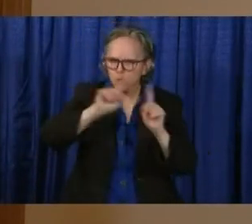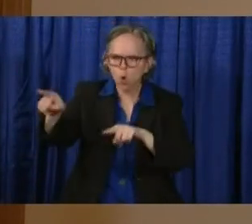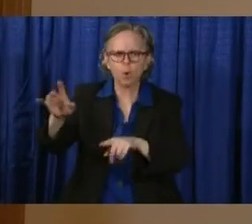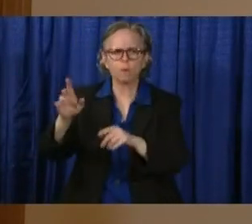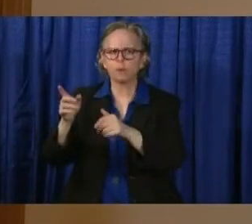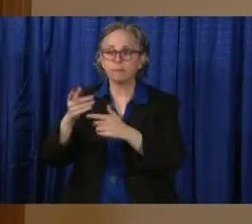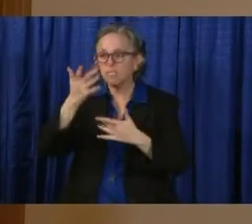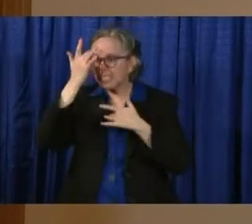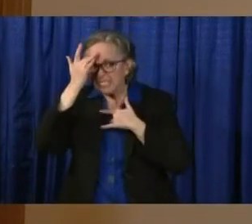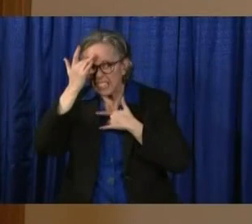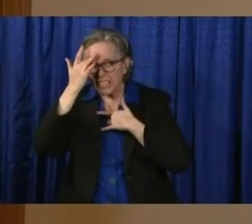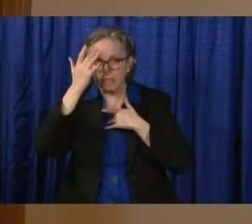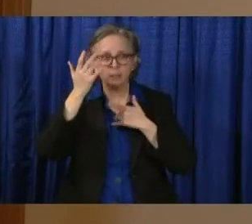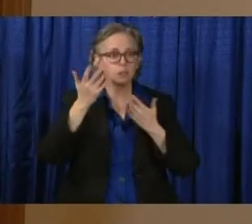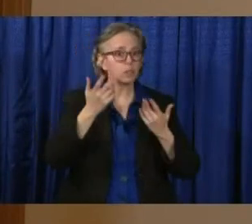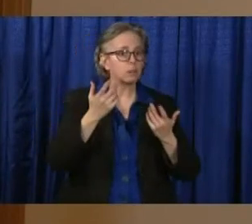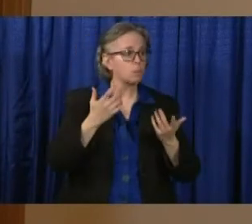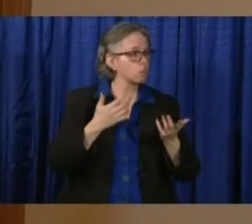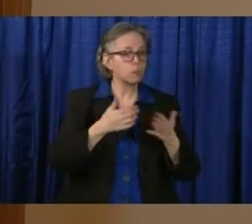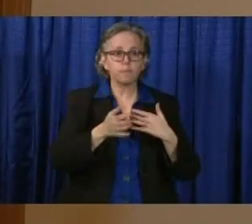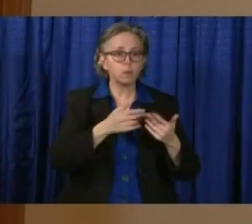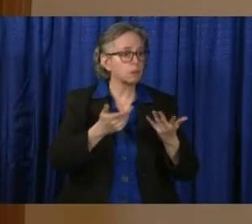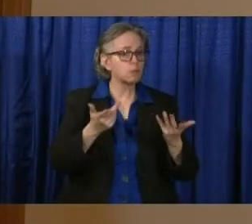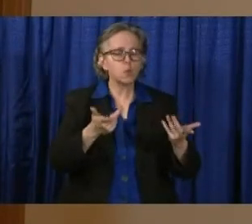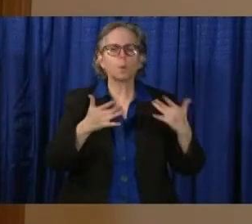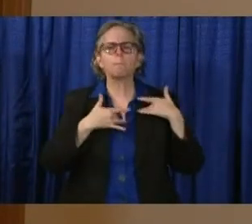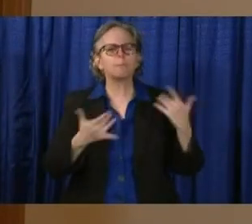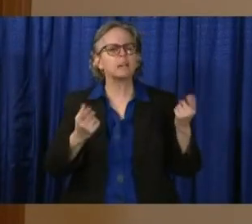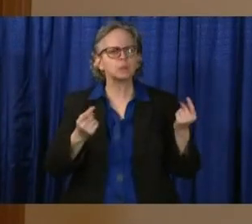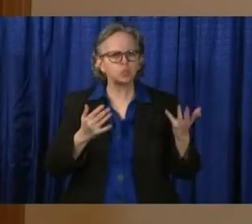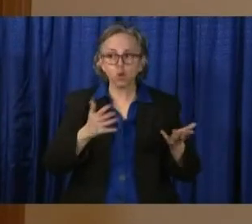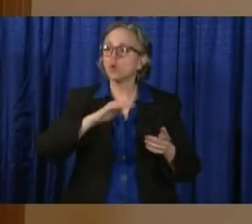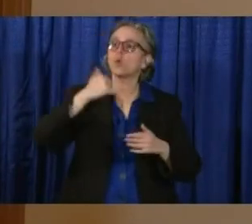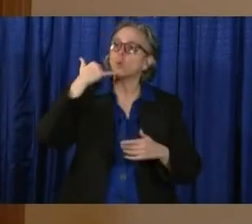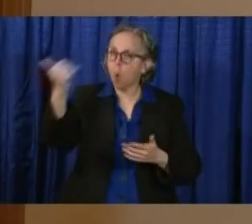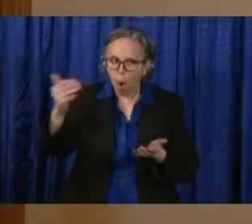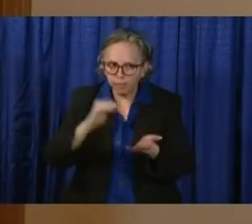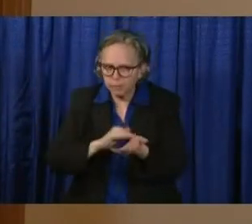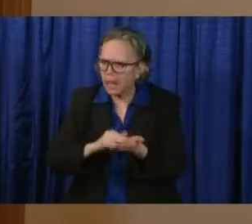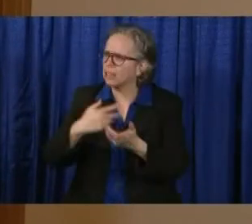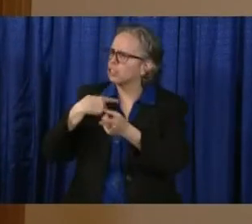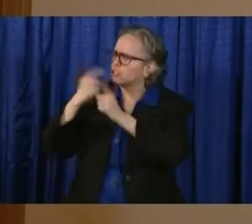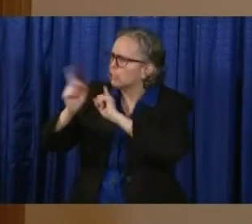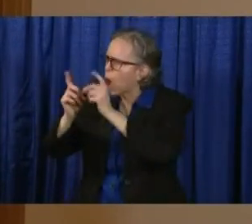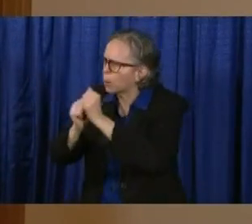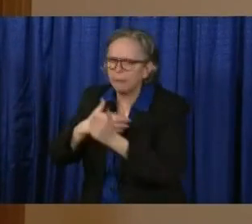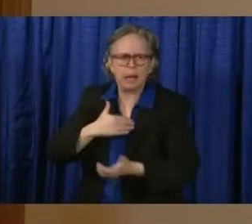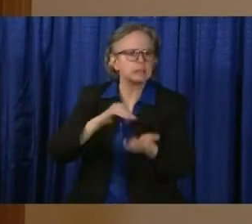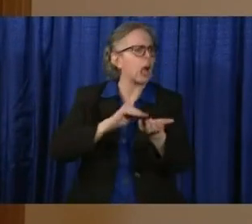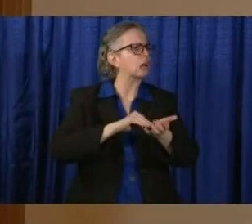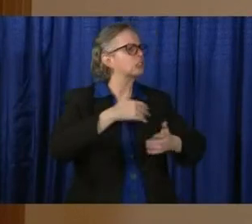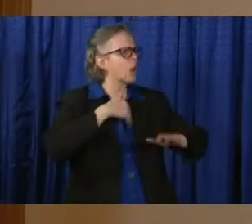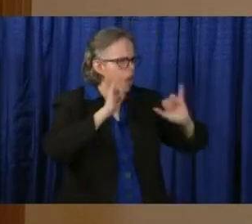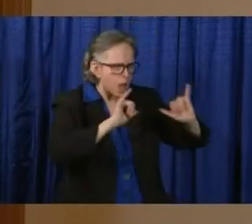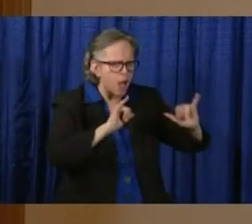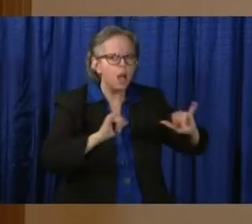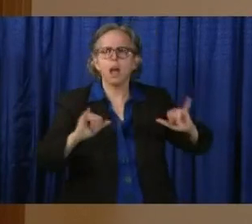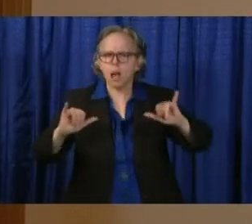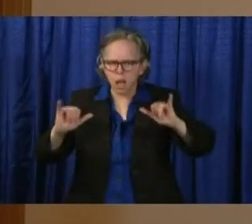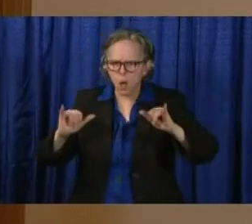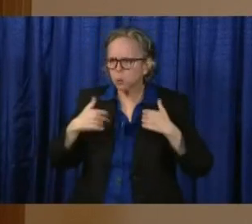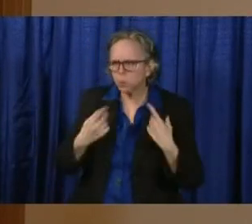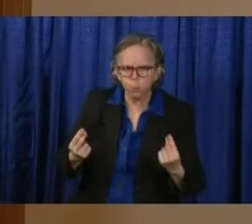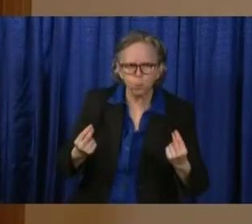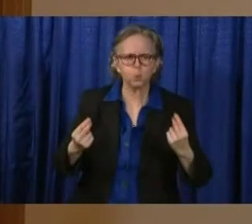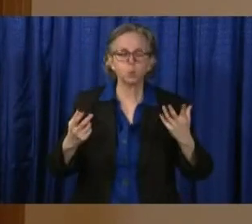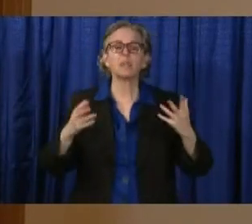what you would normally do, let your provider know and work with them. But then the rest of this, making sure that we spread you, that